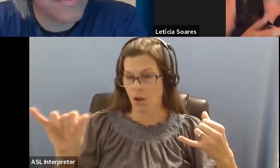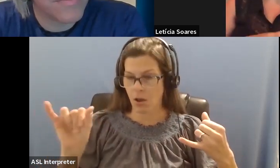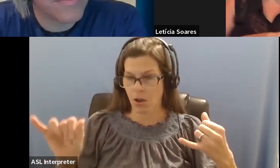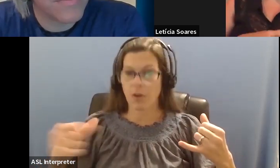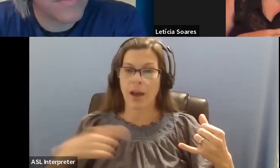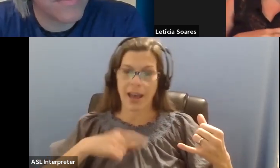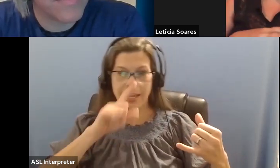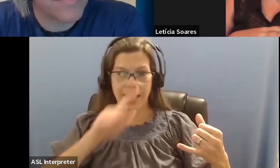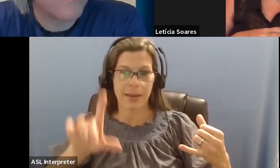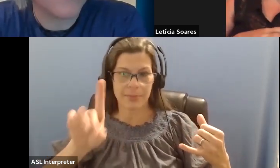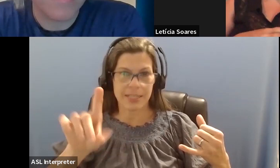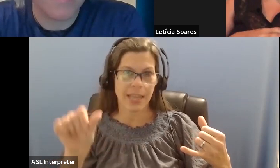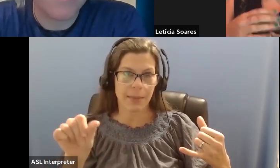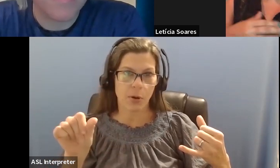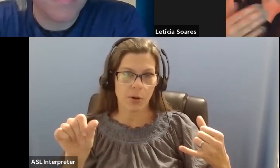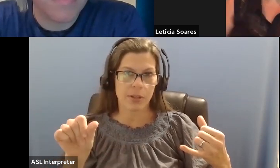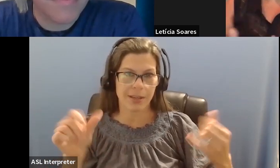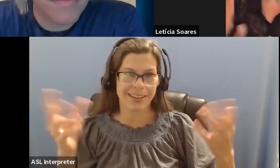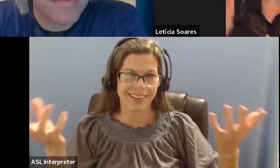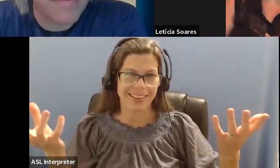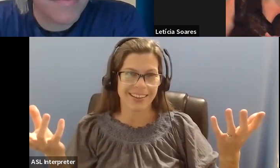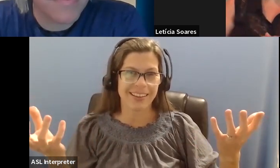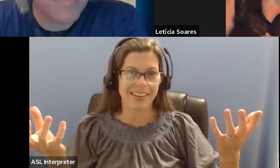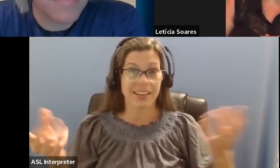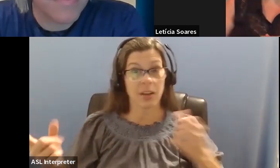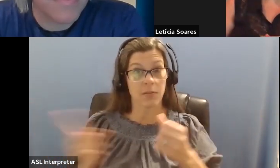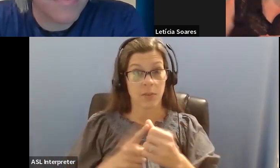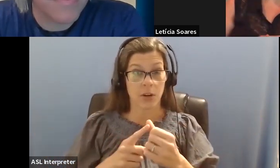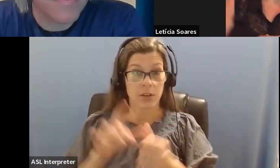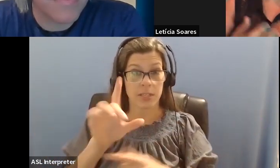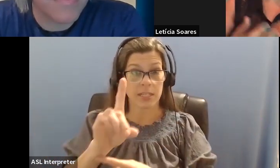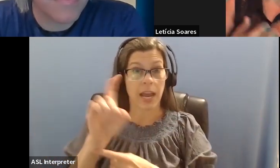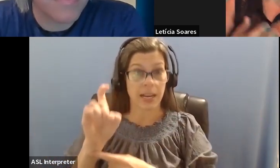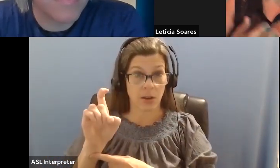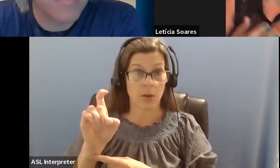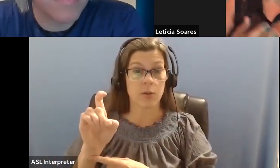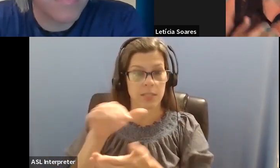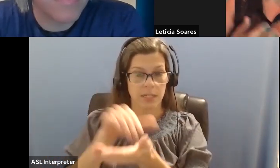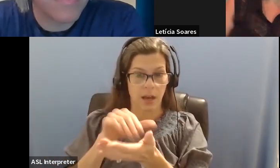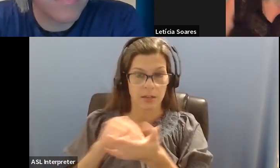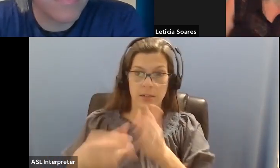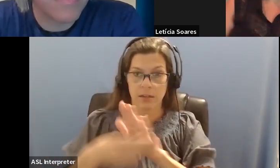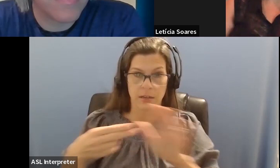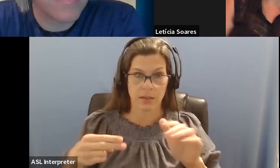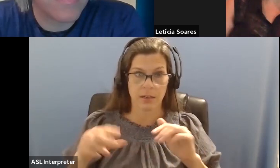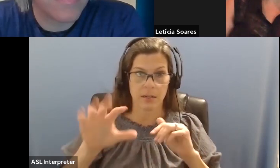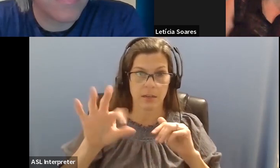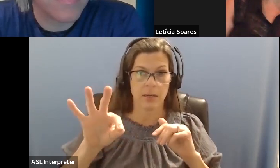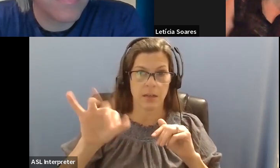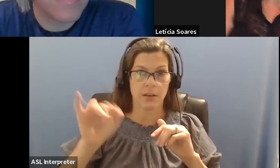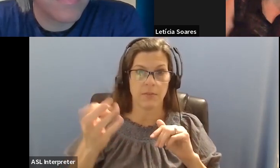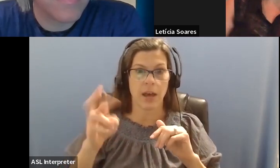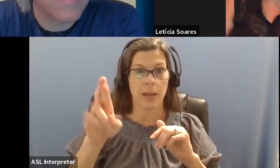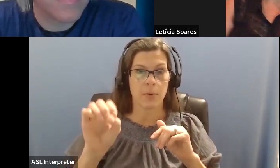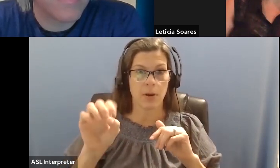built for disabled people. So when I first got diagnosed with fibromyalgia, I struggled a